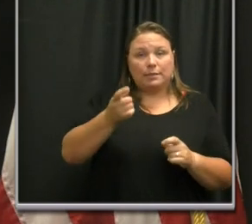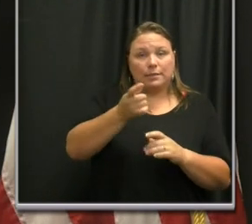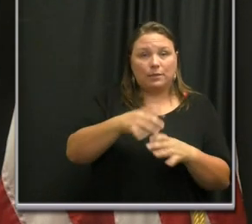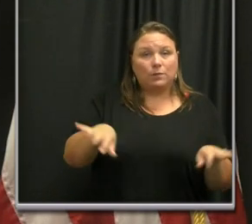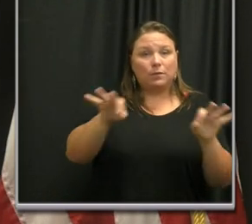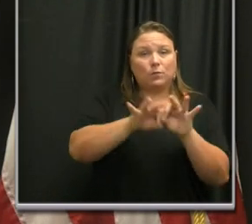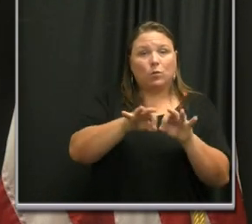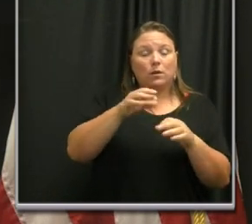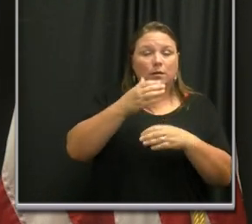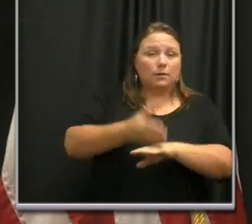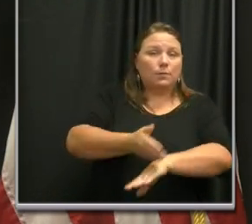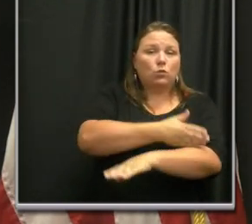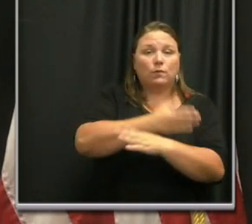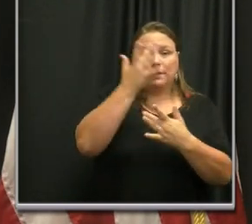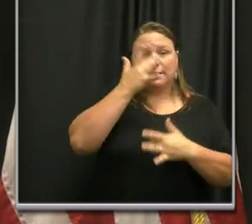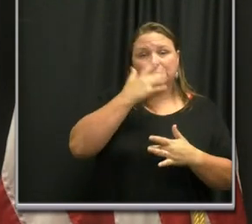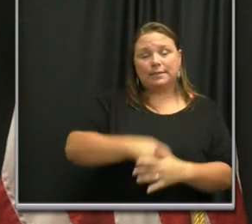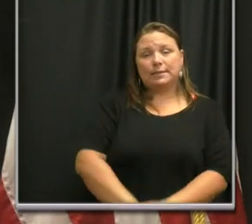progress on the disease.